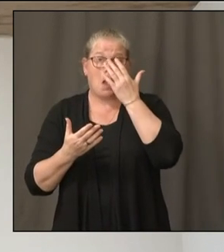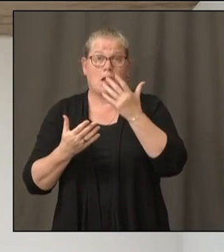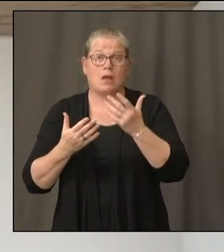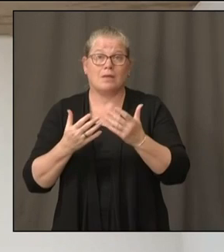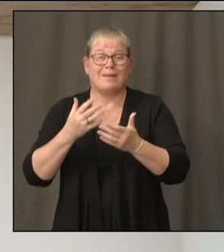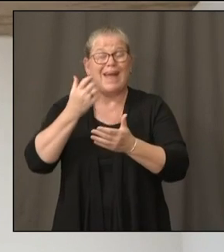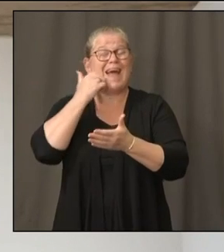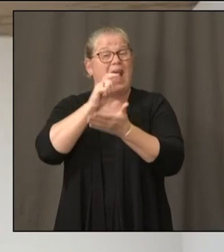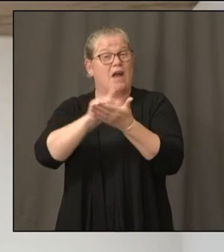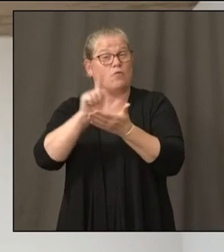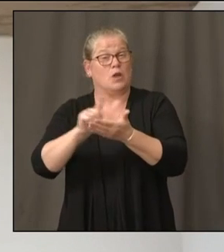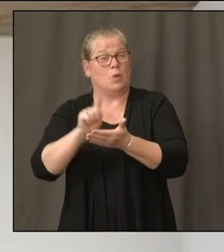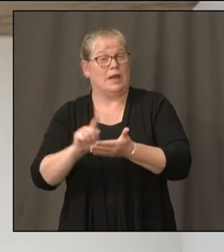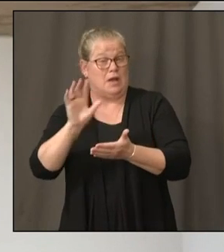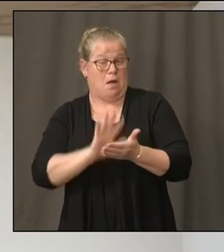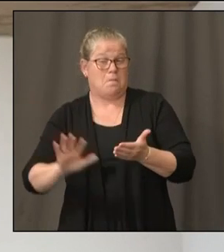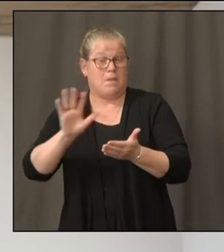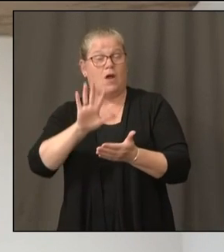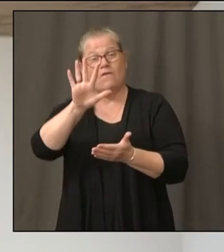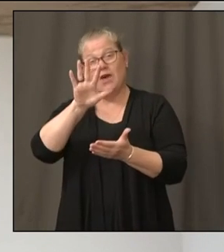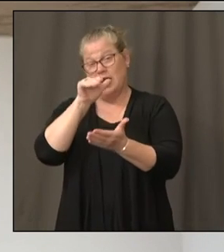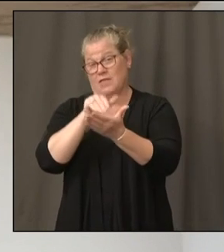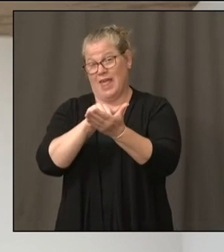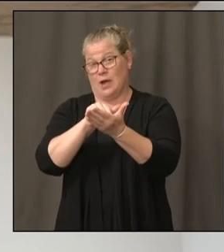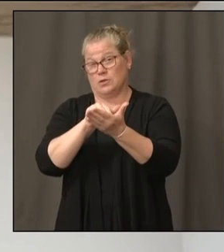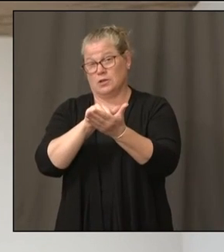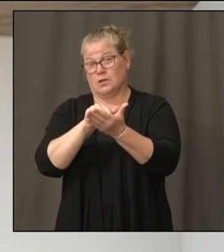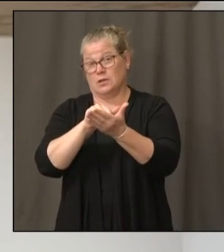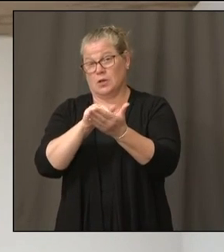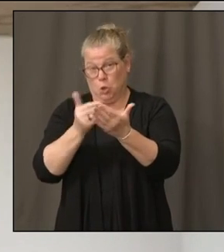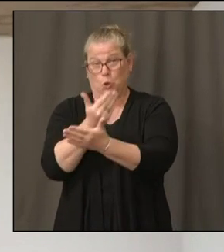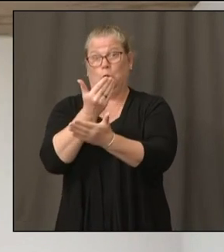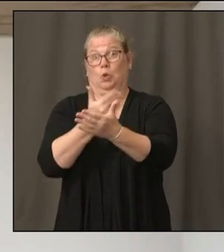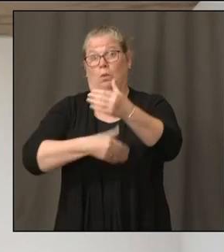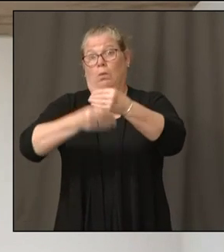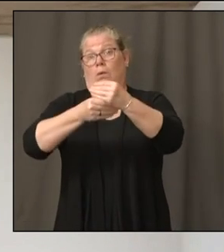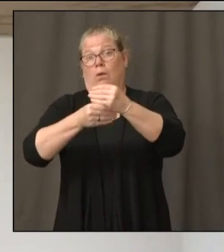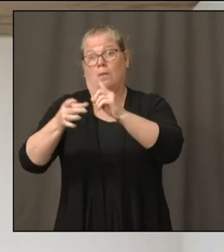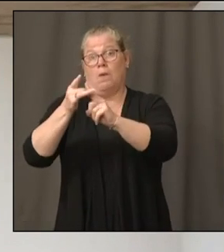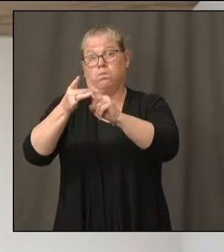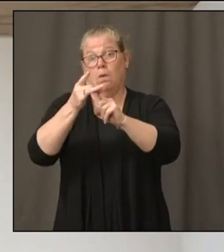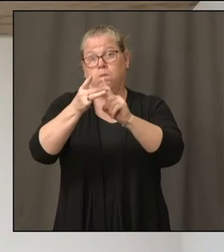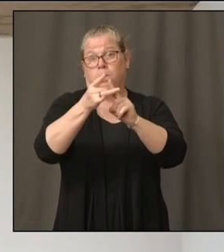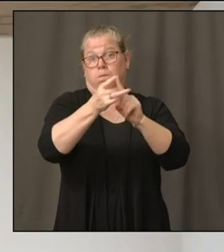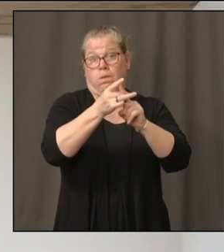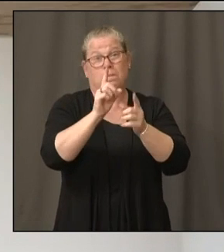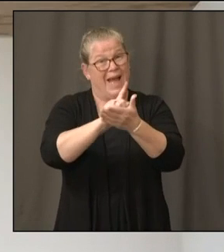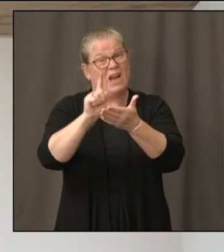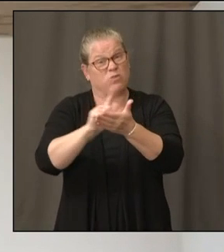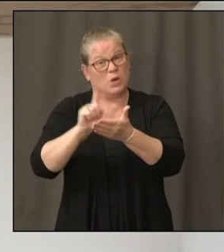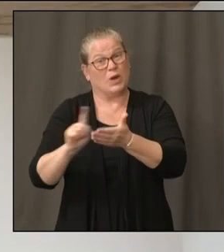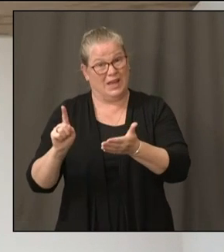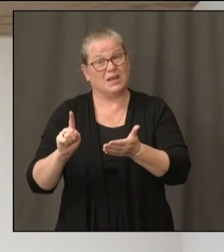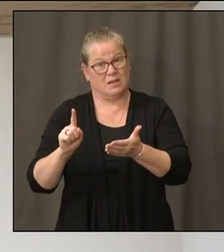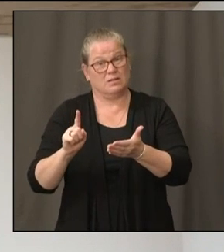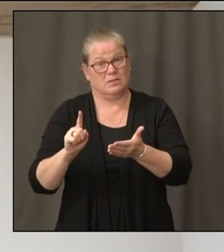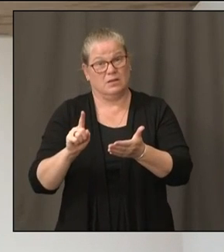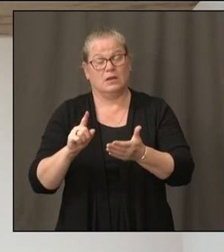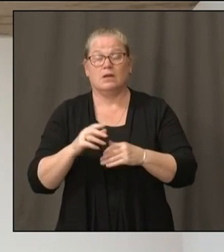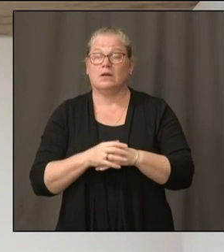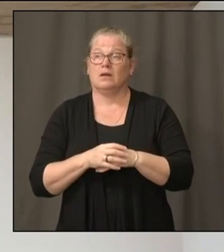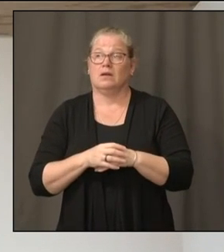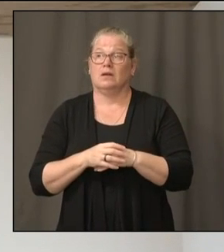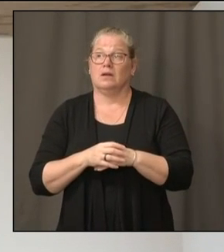probably every week. And I'd like to point out to folks that if you had said this to me back in